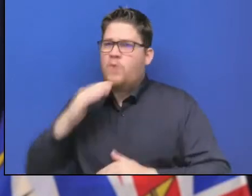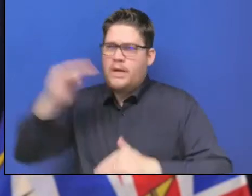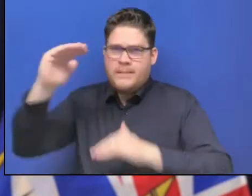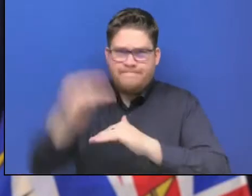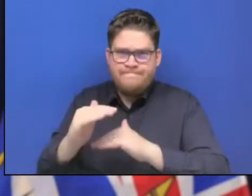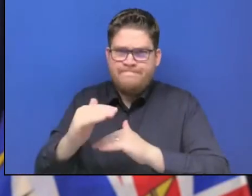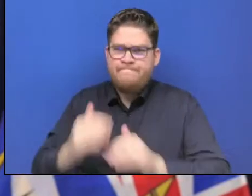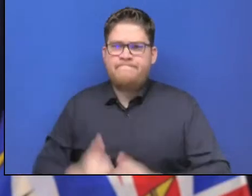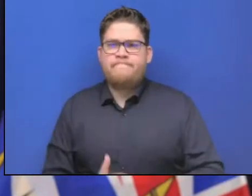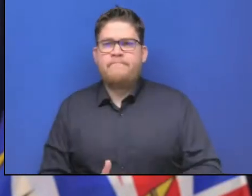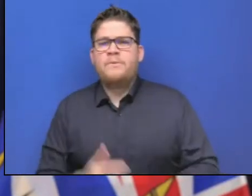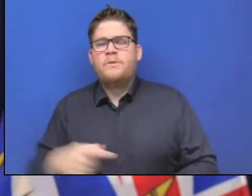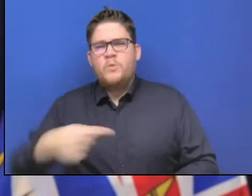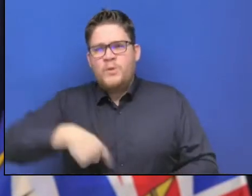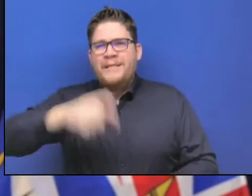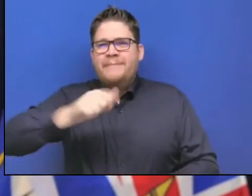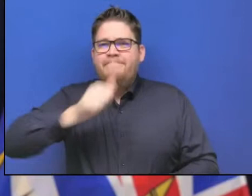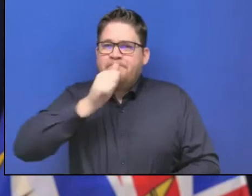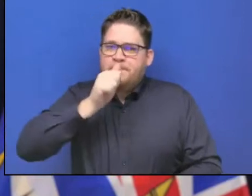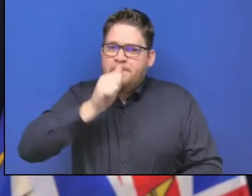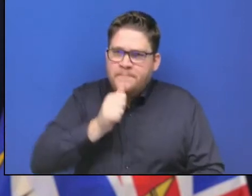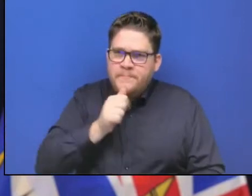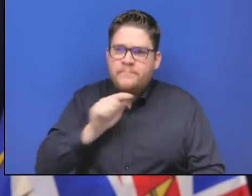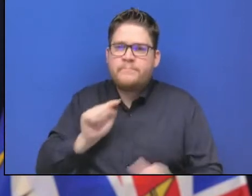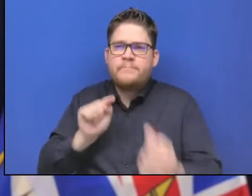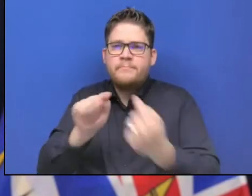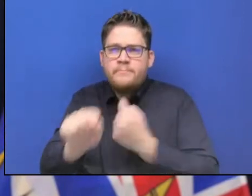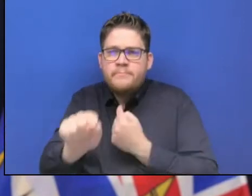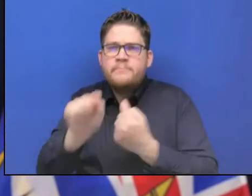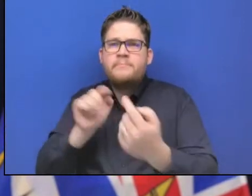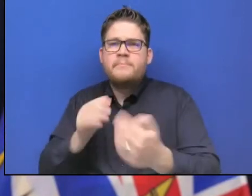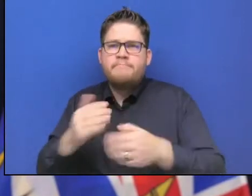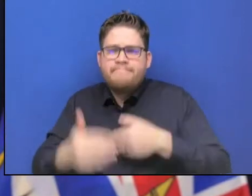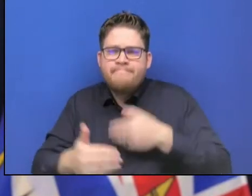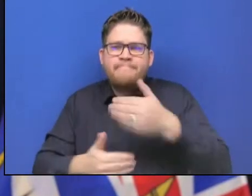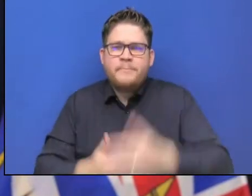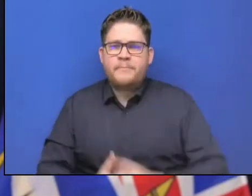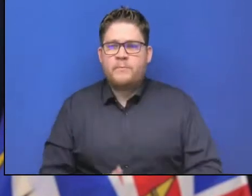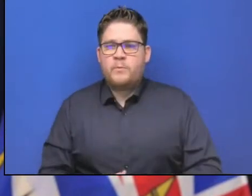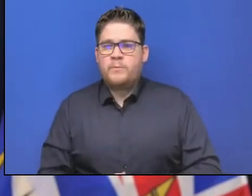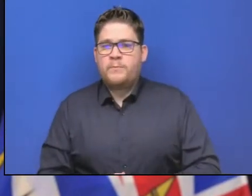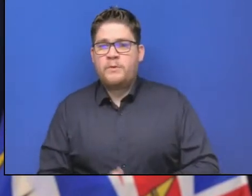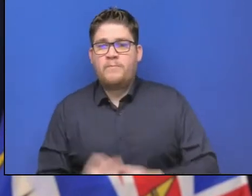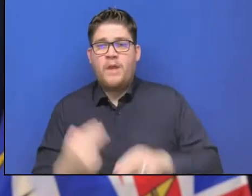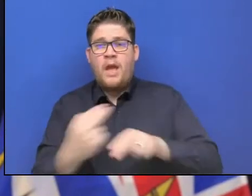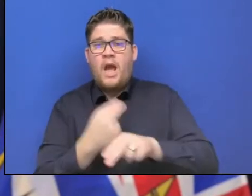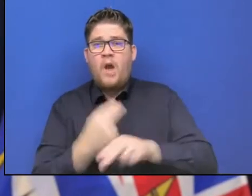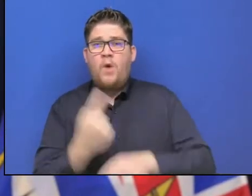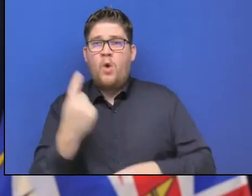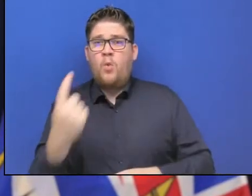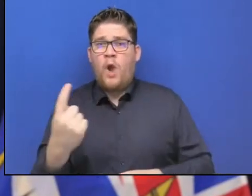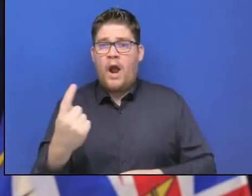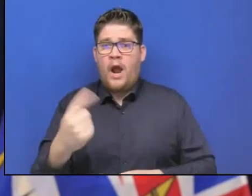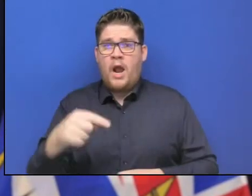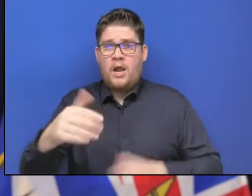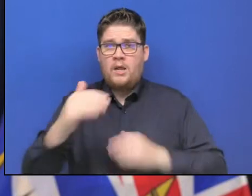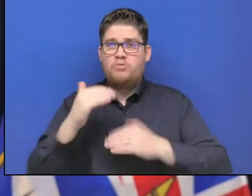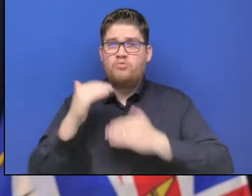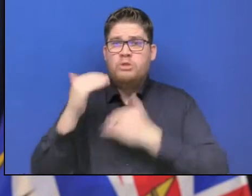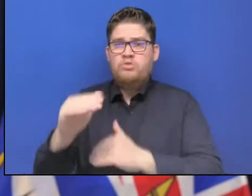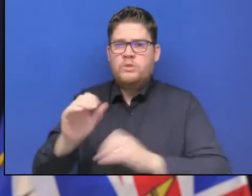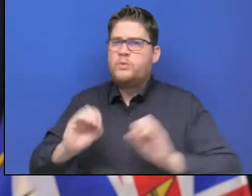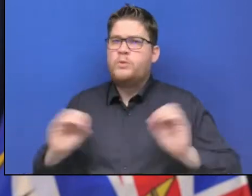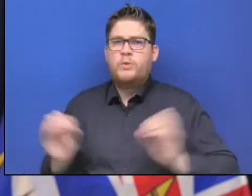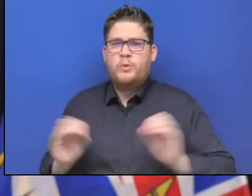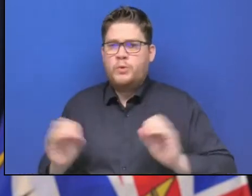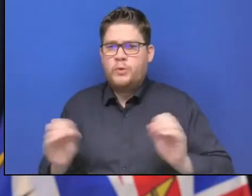Highway 1 will not be subject to a travel order. It will be available for general travel. But we are asking people to consider whether their